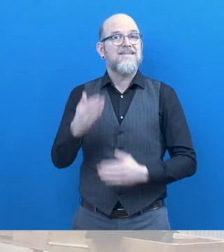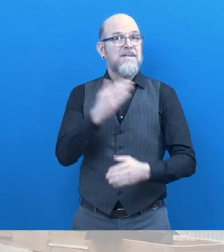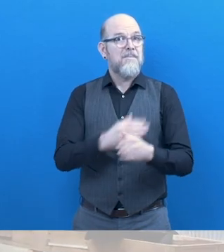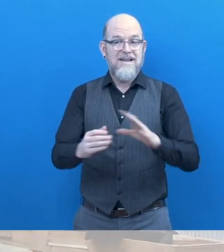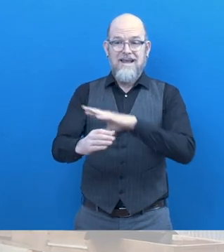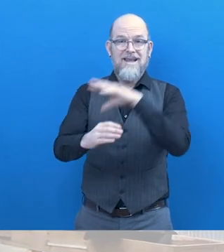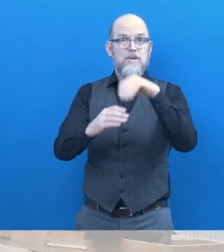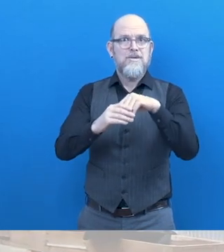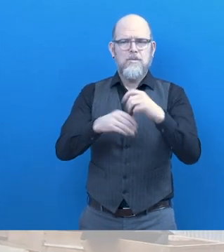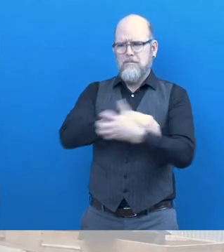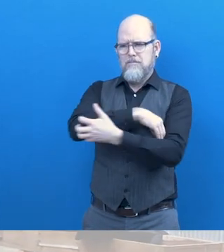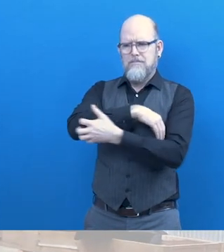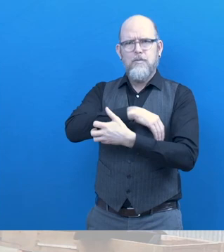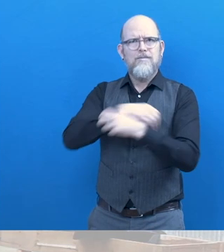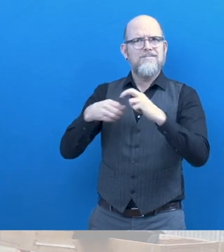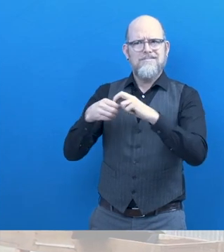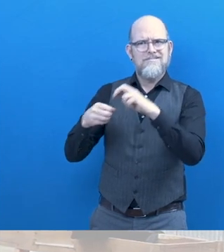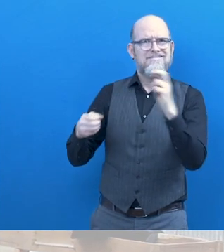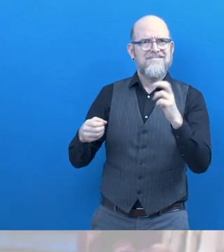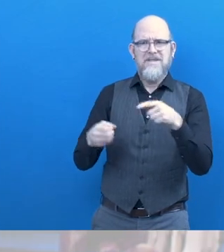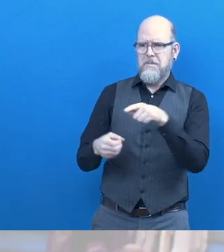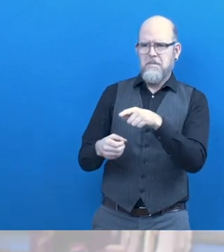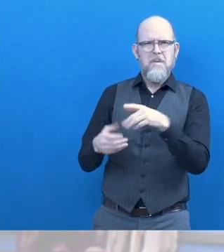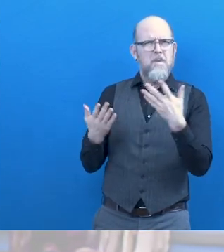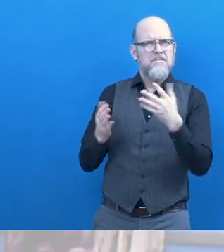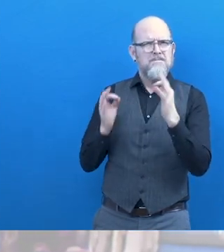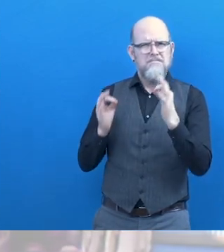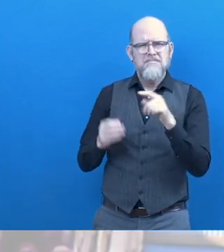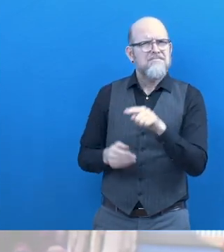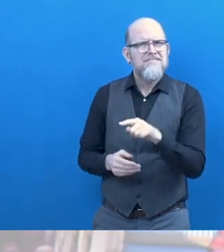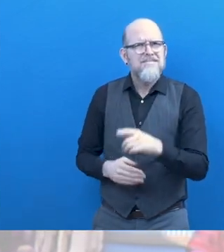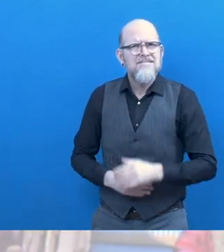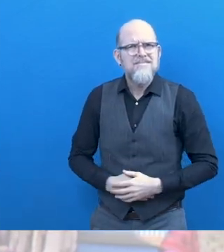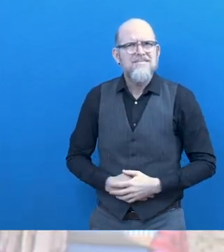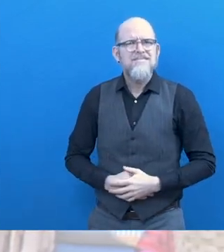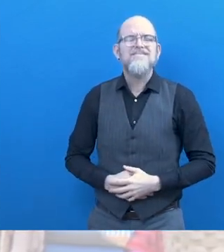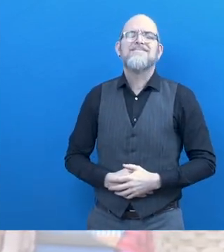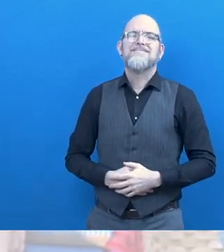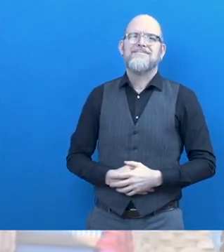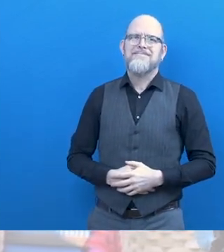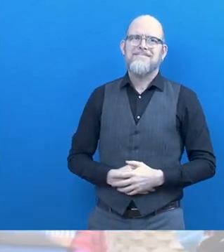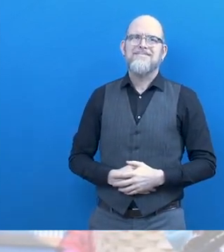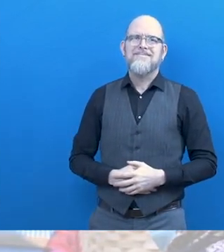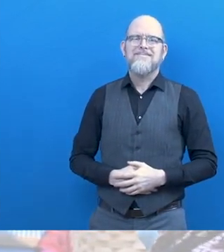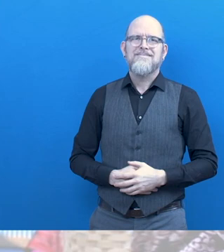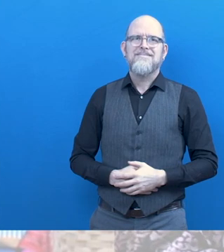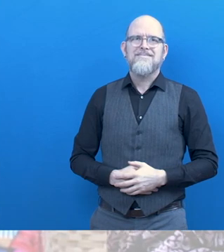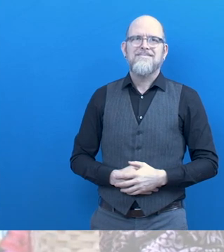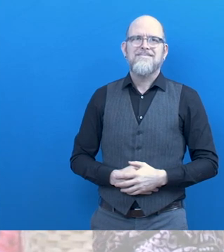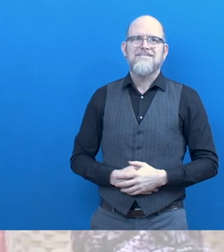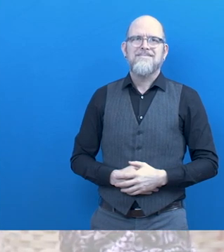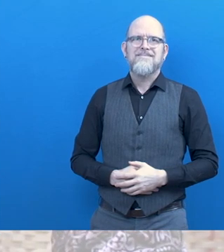What is Disability Inclusive Poverty Graduation about? Rashidul Islam, Project